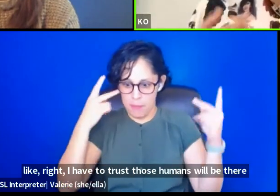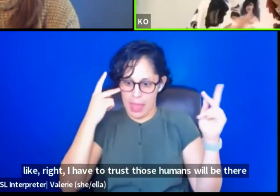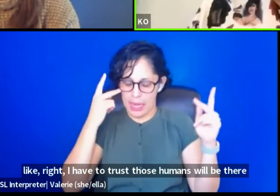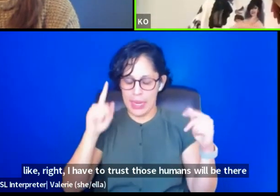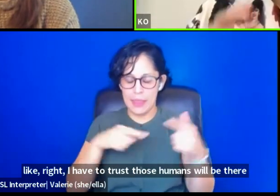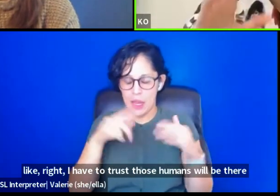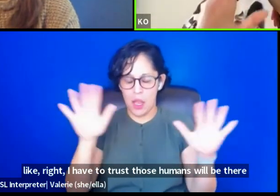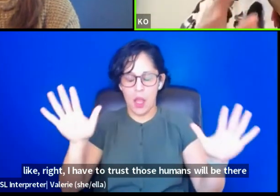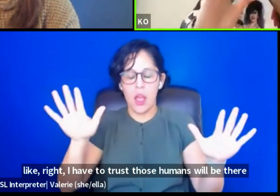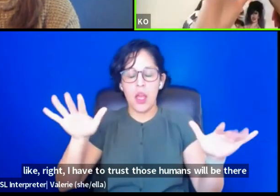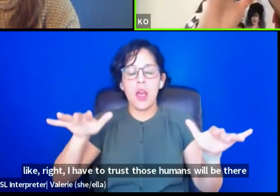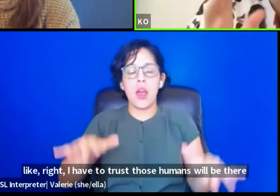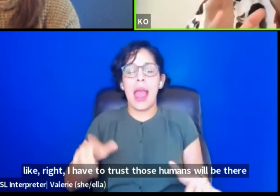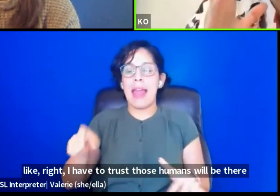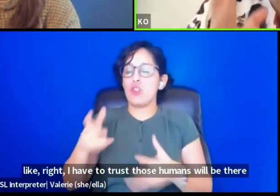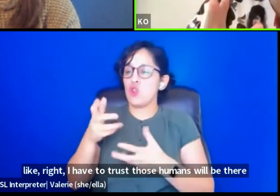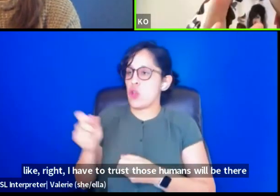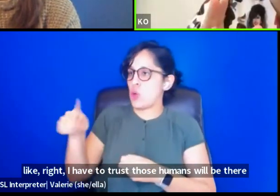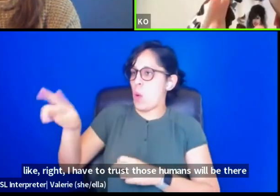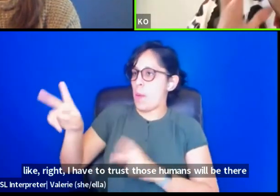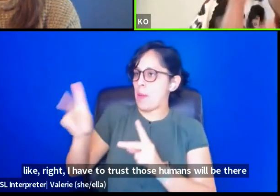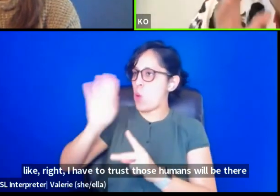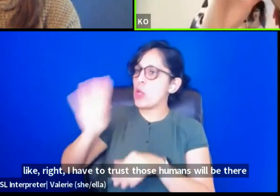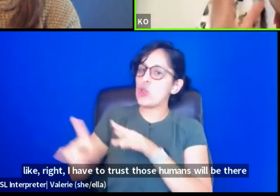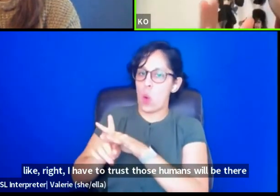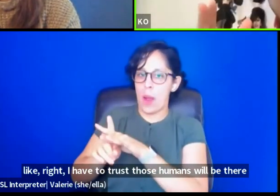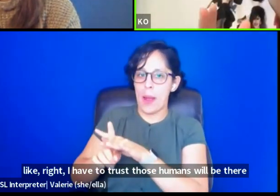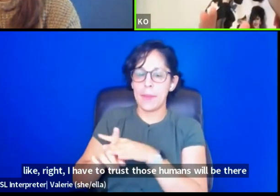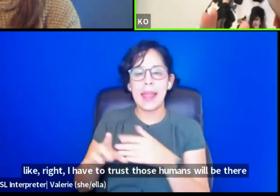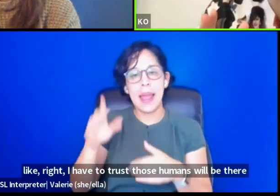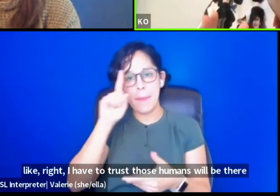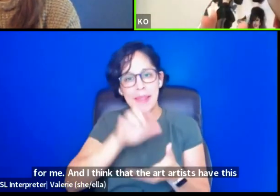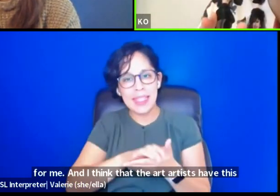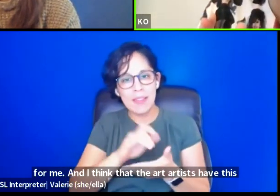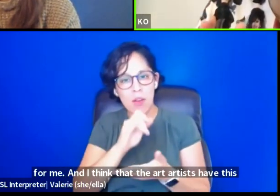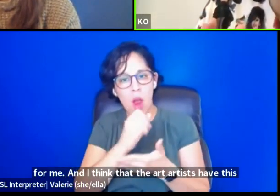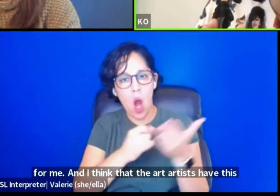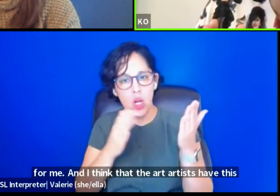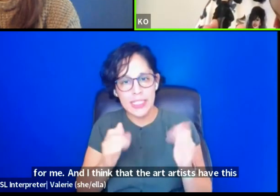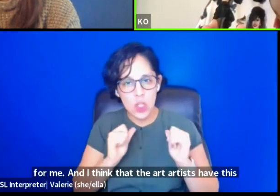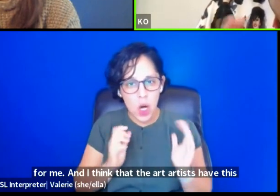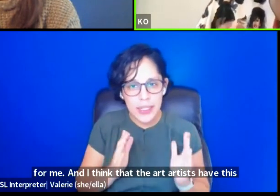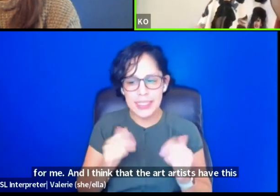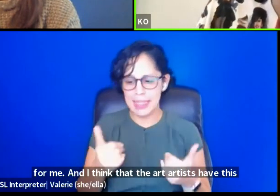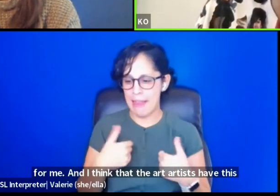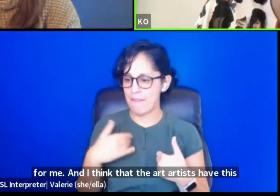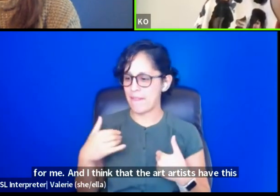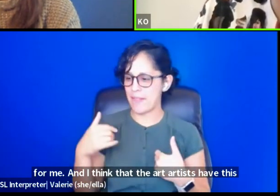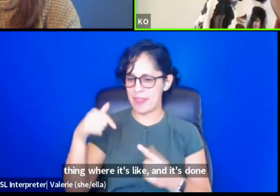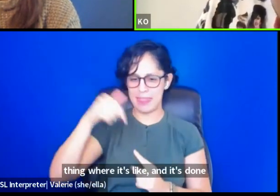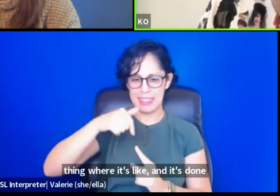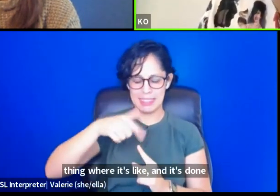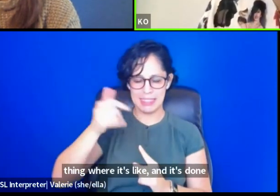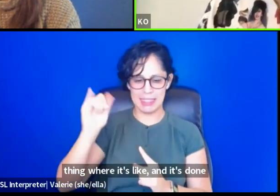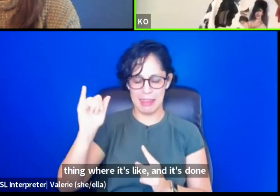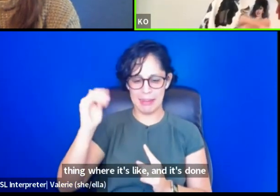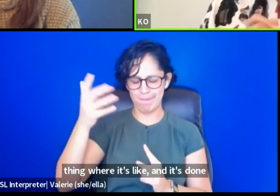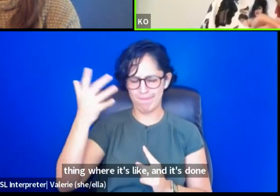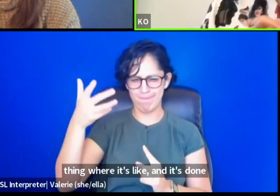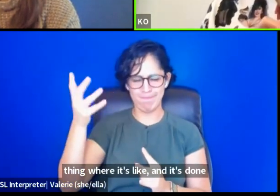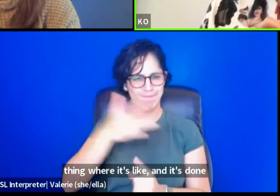there for me. And I think that art artists have this thing where it's like, and it's double-edged, right?